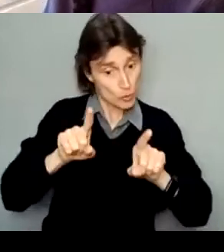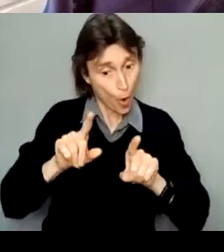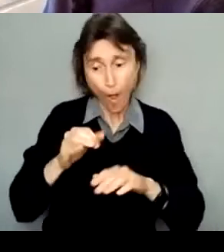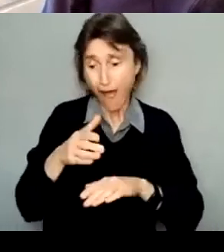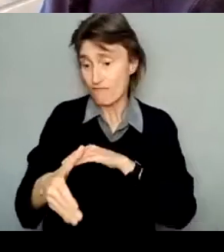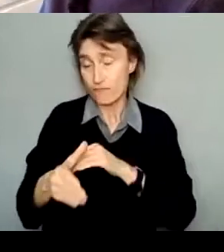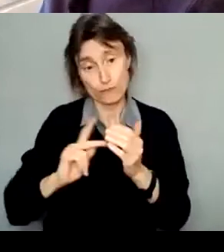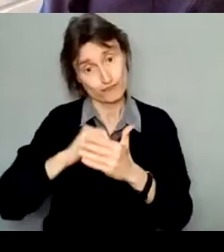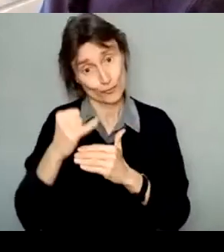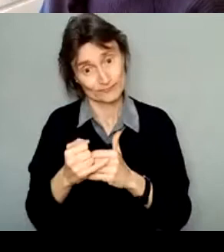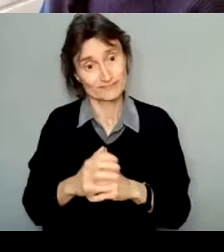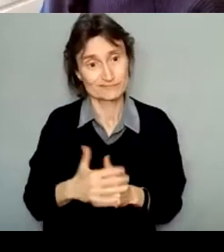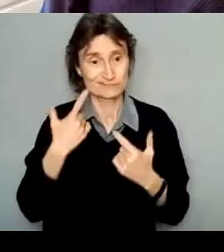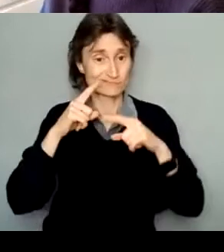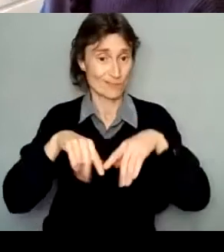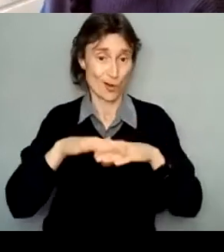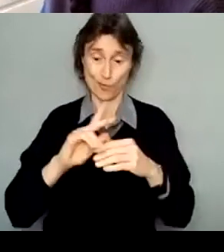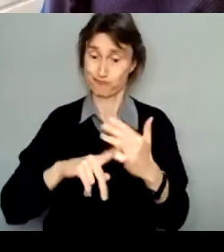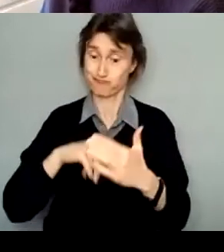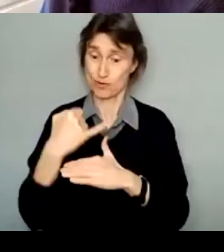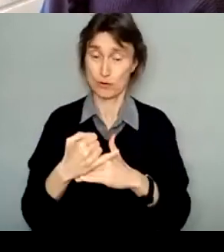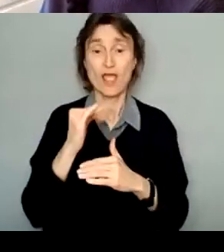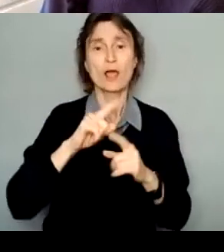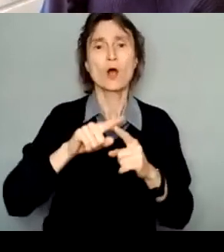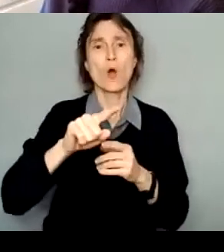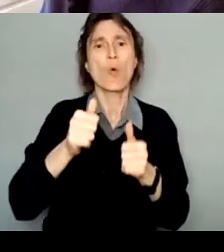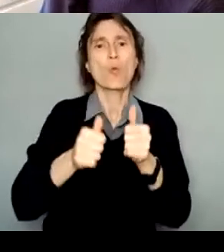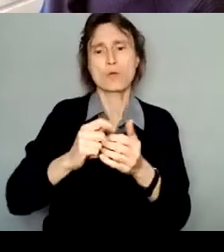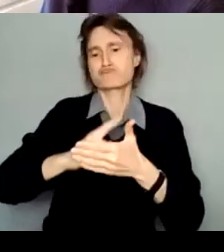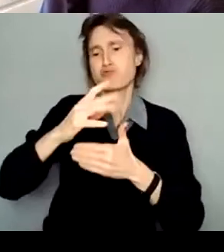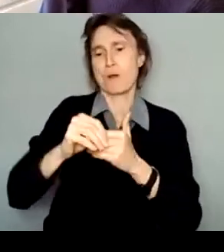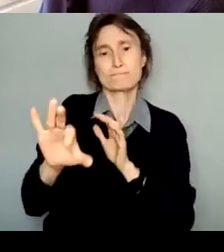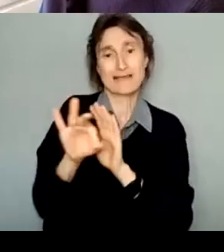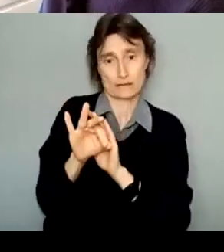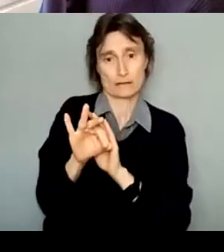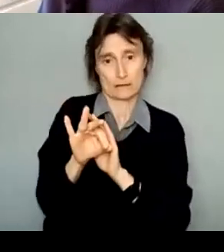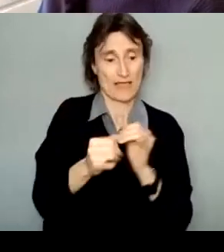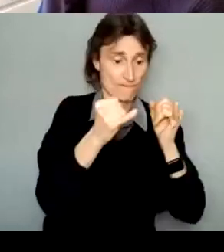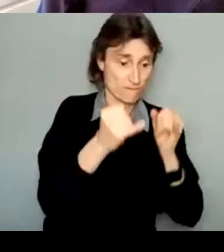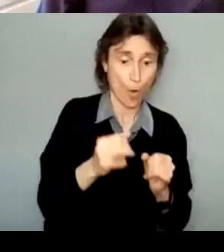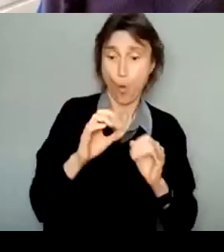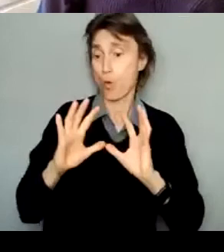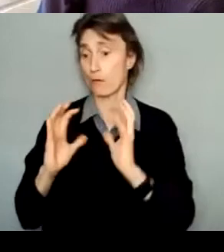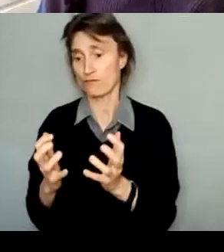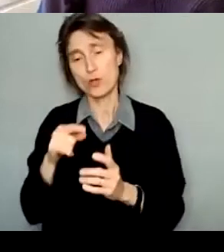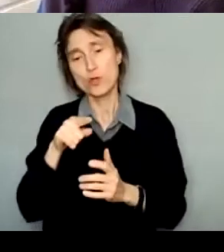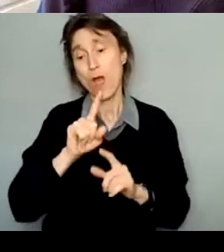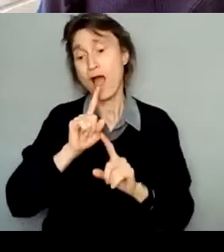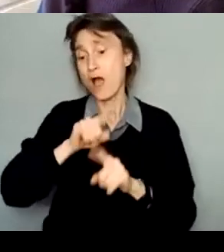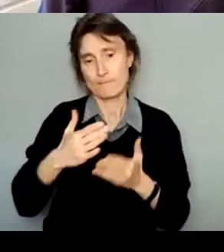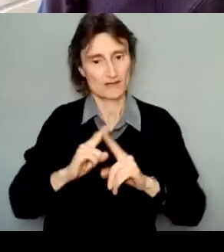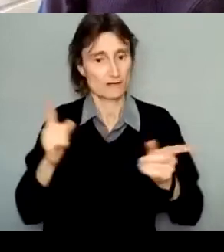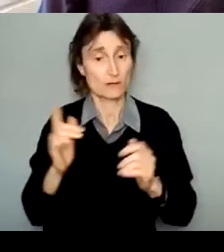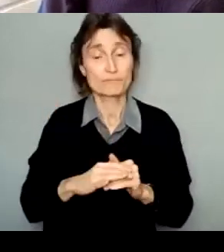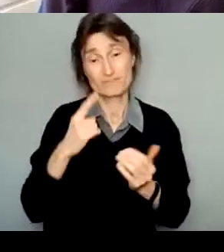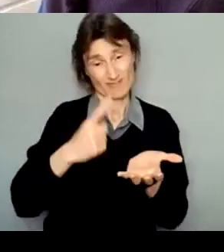depending on your specific project and the program stream, you may answer this question differently. Some projects may involve a lot